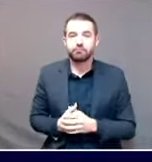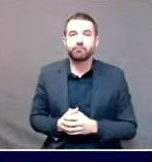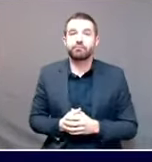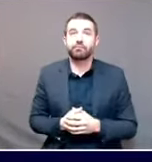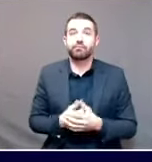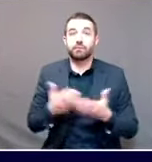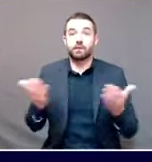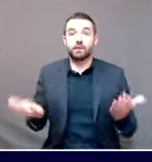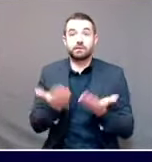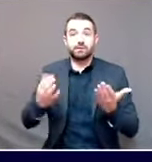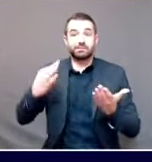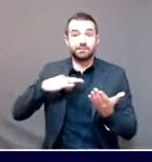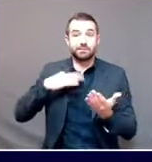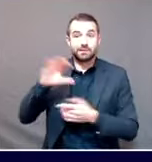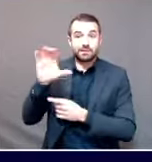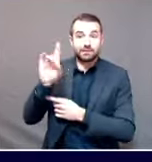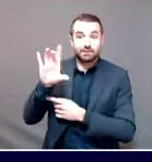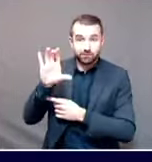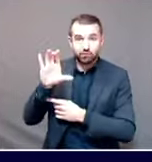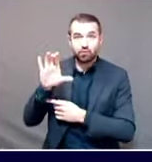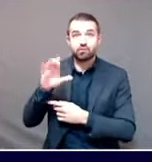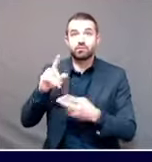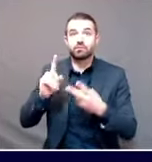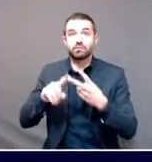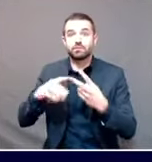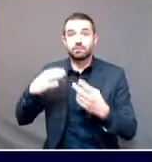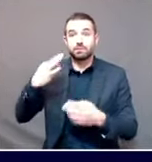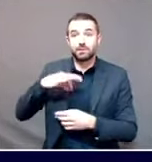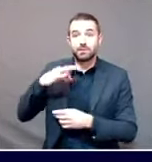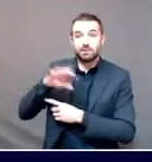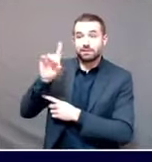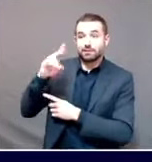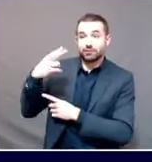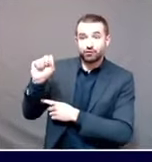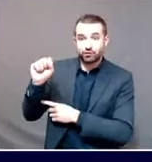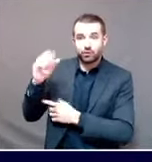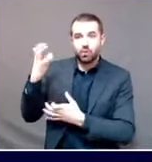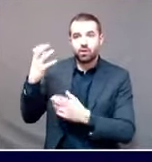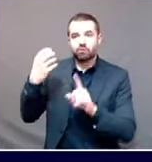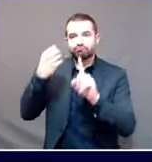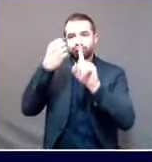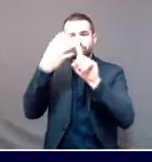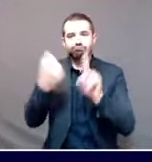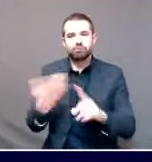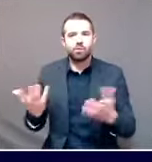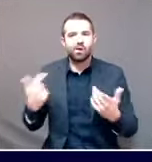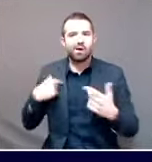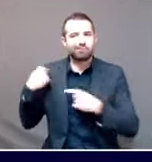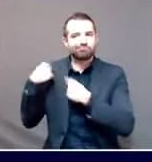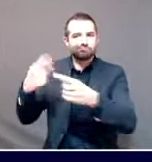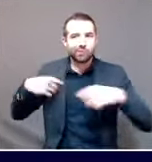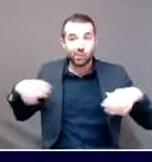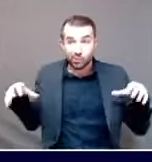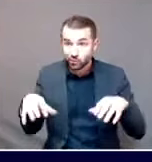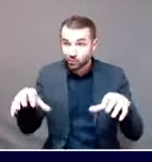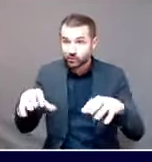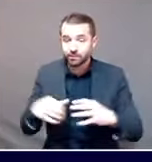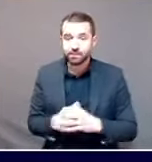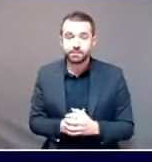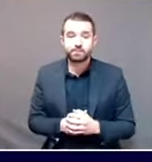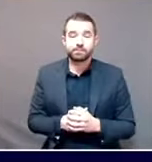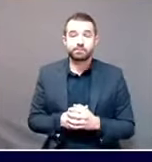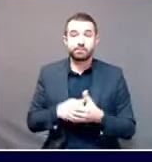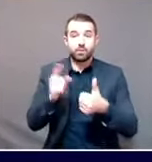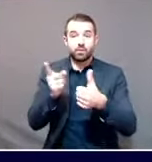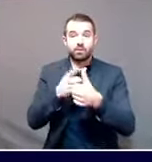and Maine DHHS over the past couple of days. The first is some changes with respect to quarantine. The